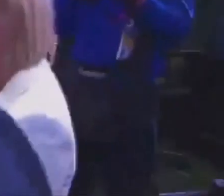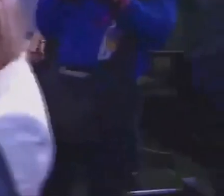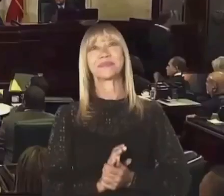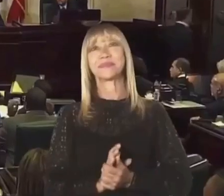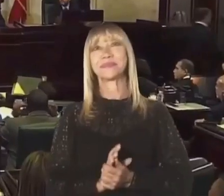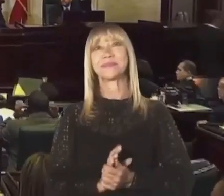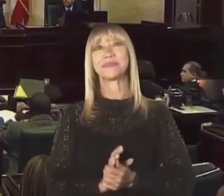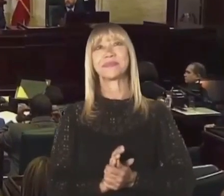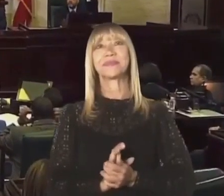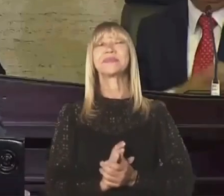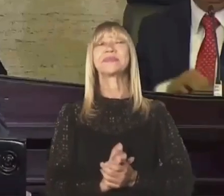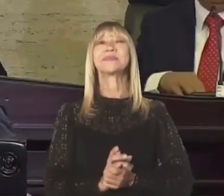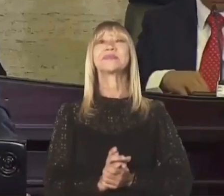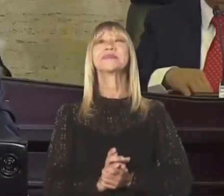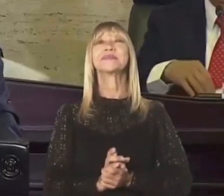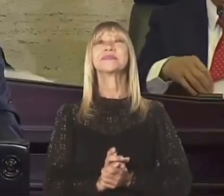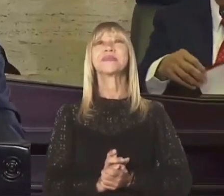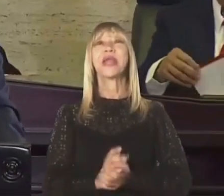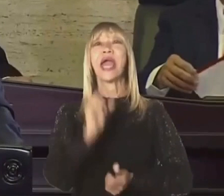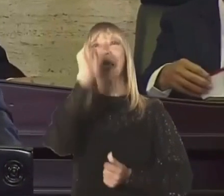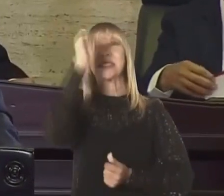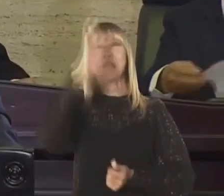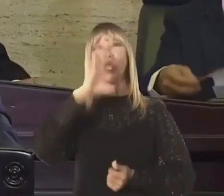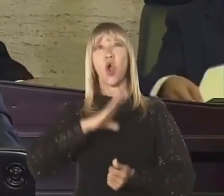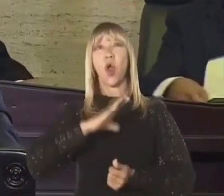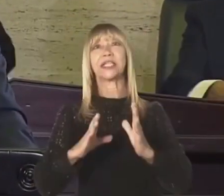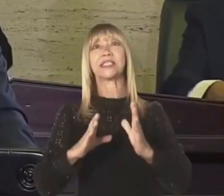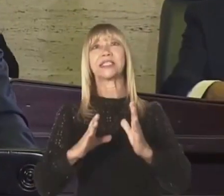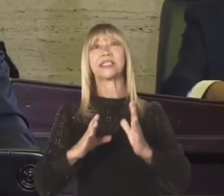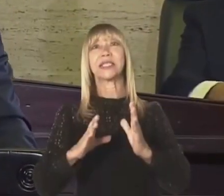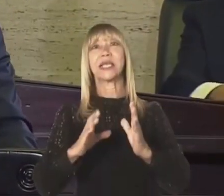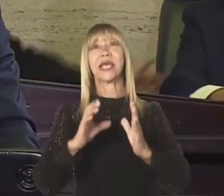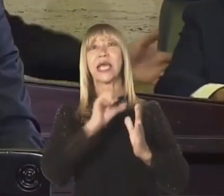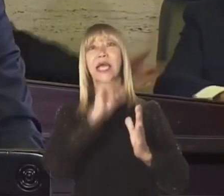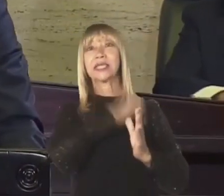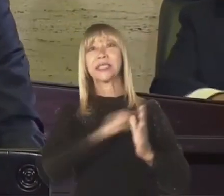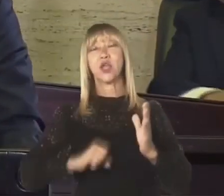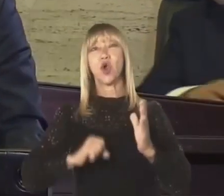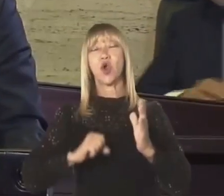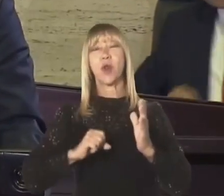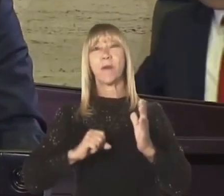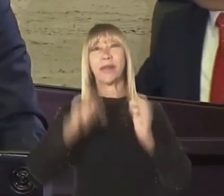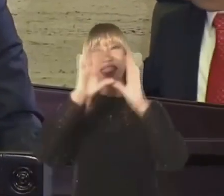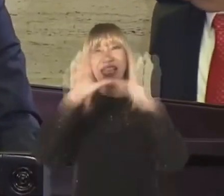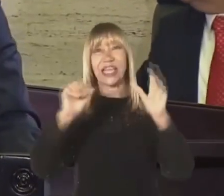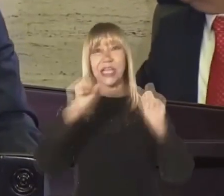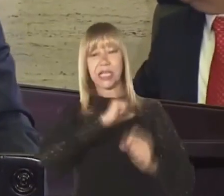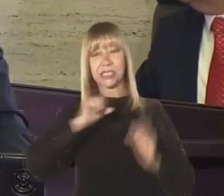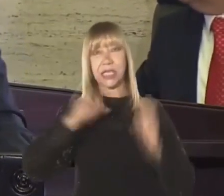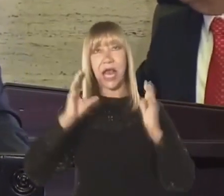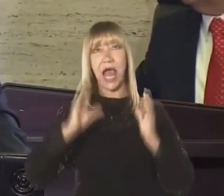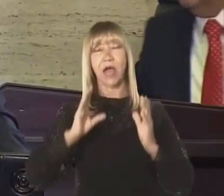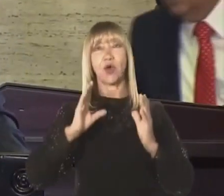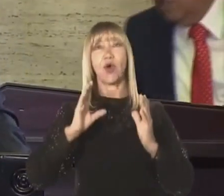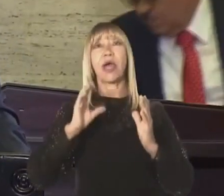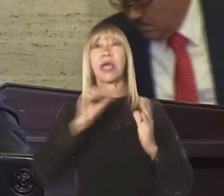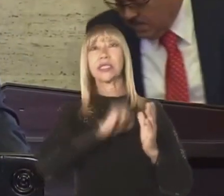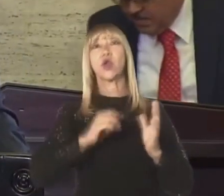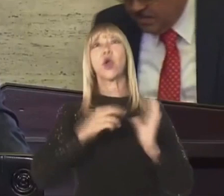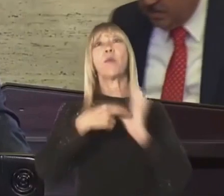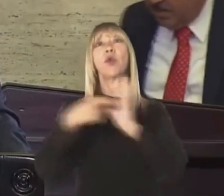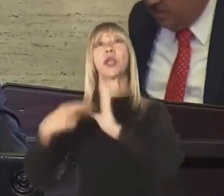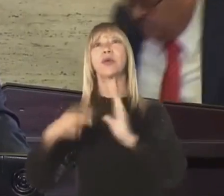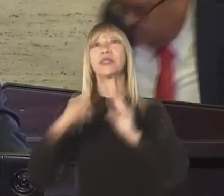Governor Pedro Pierluci focused his third message on the state of the country's situation on summarizing the